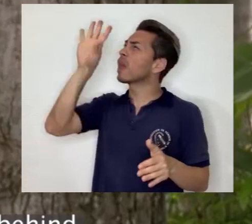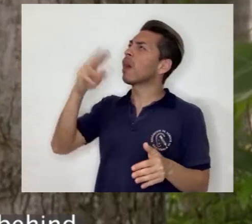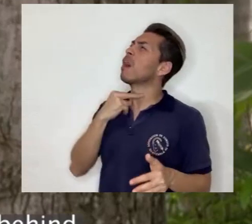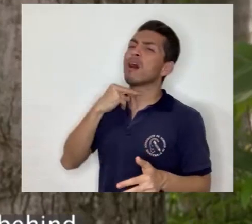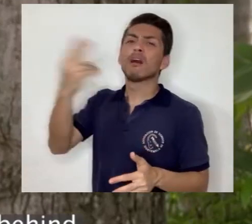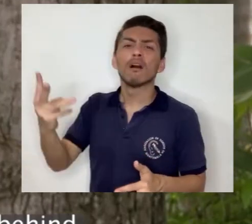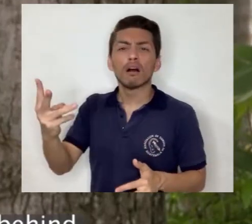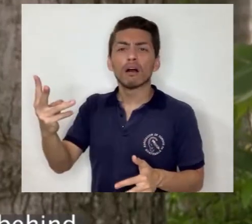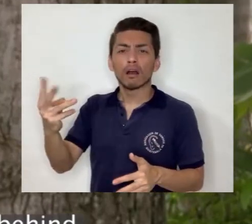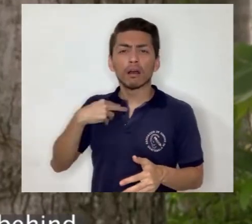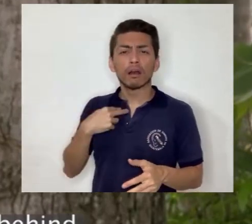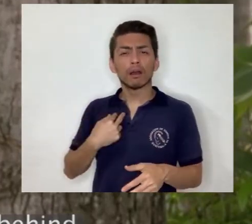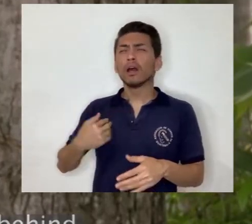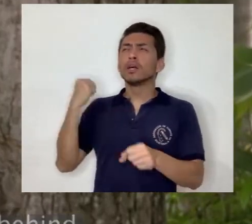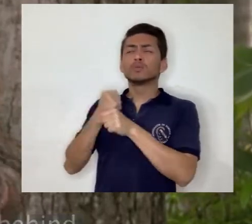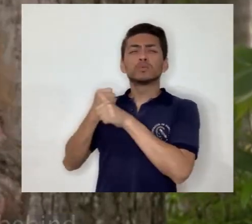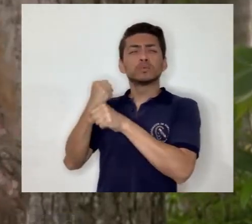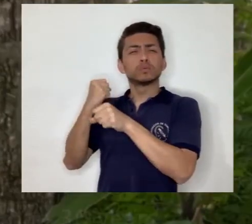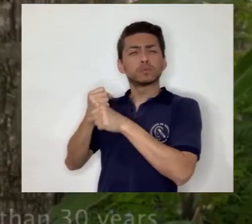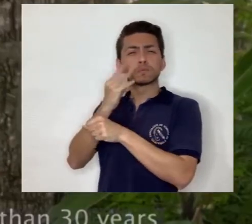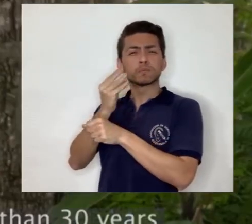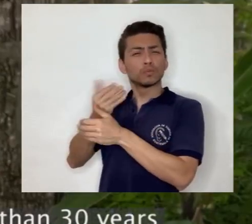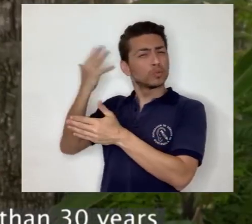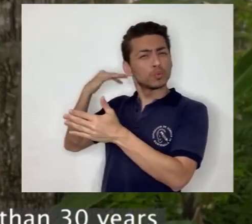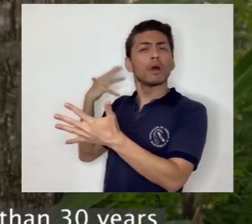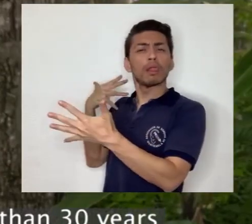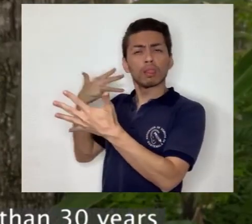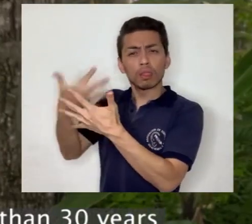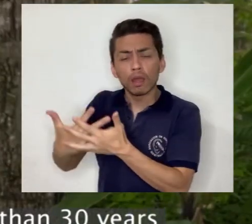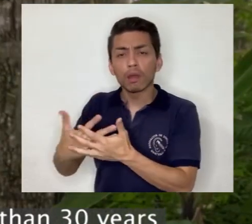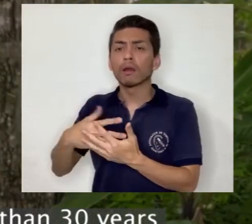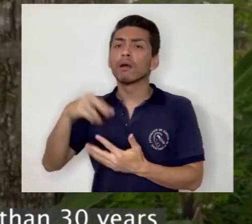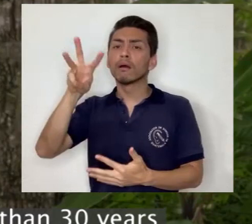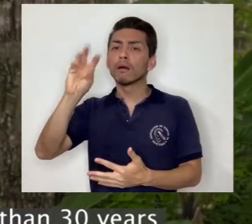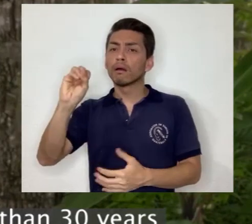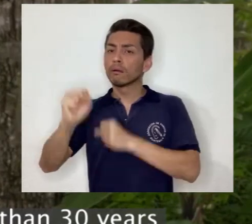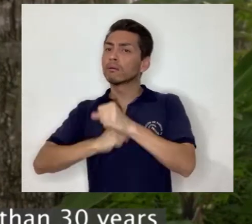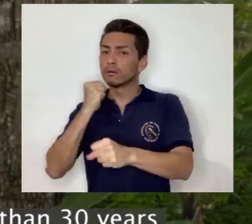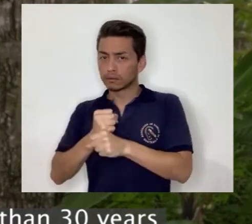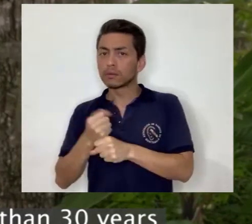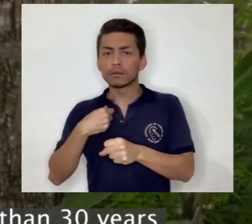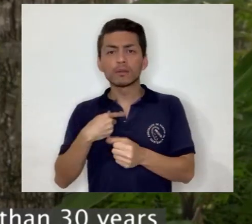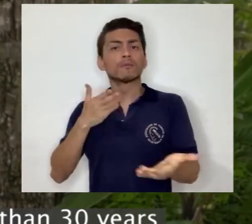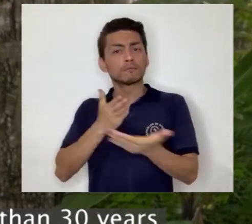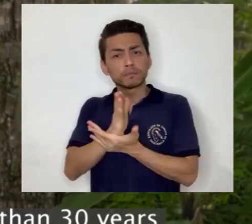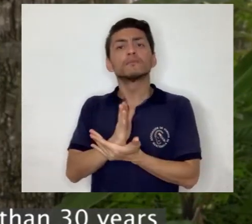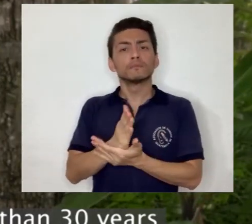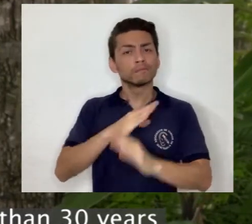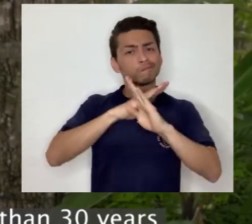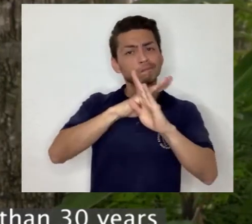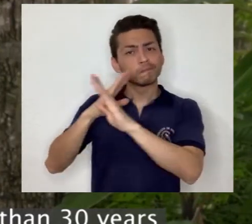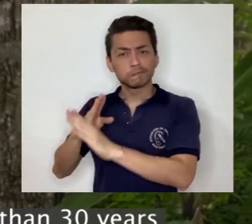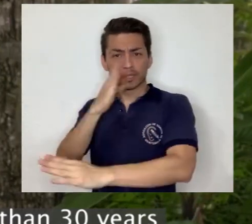equal access to opportunities for all. In this fight, I want to be a voice that has acquired